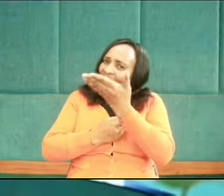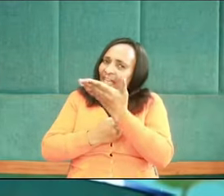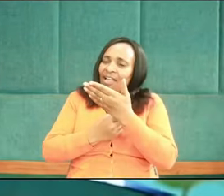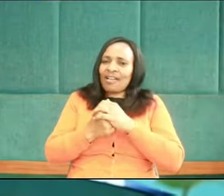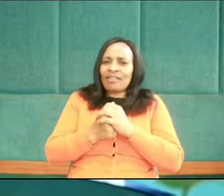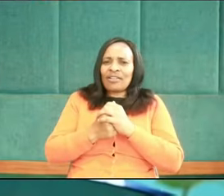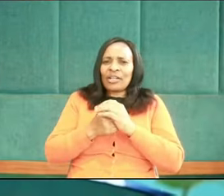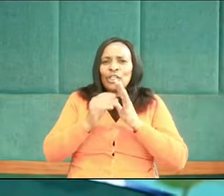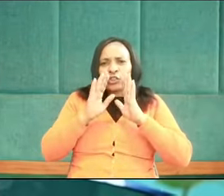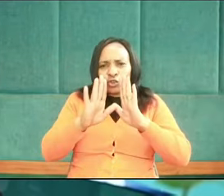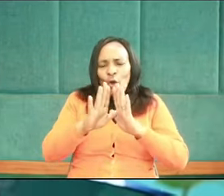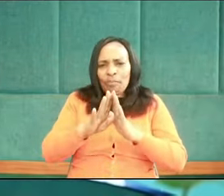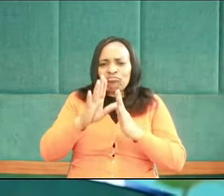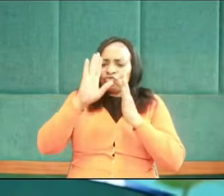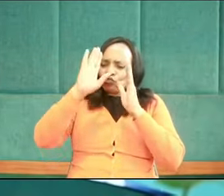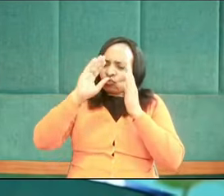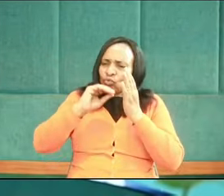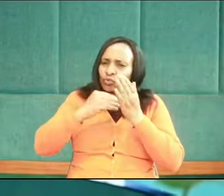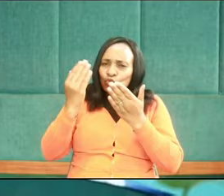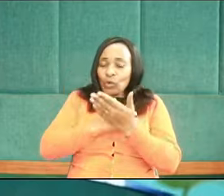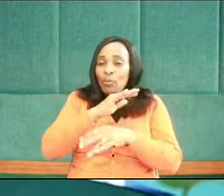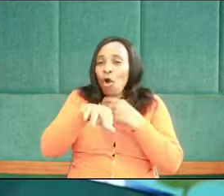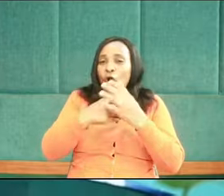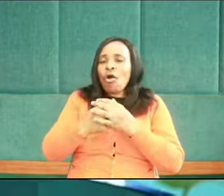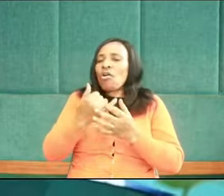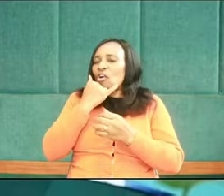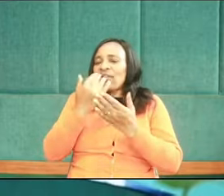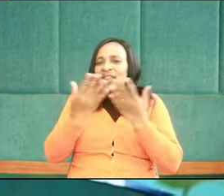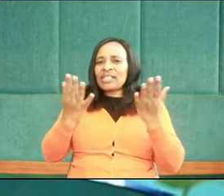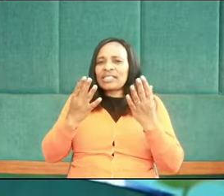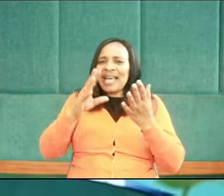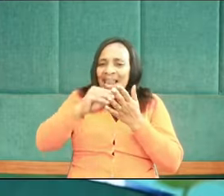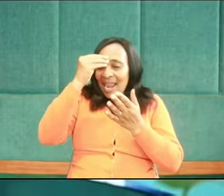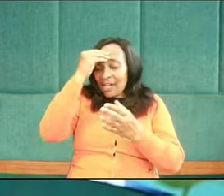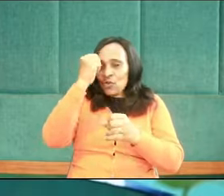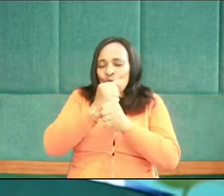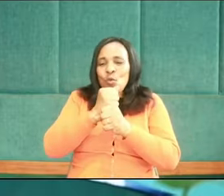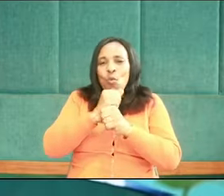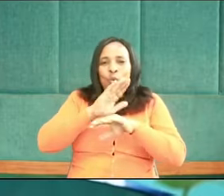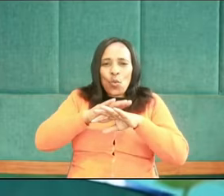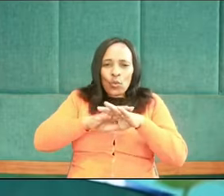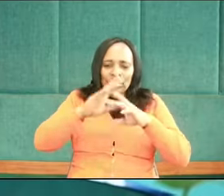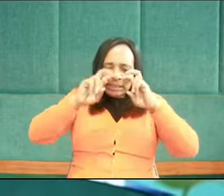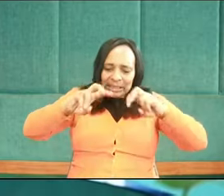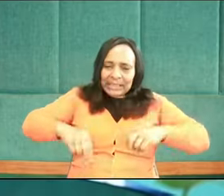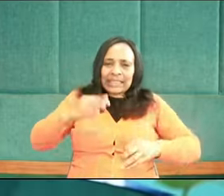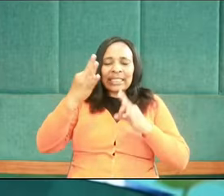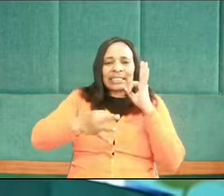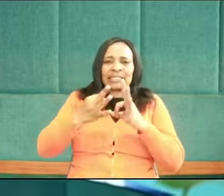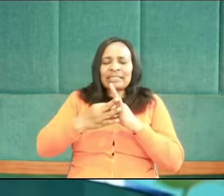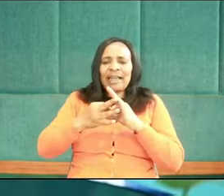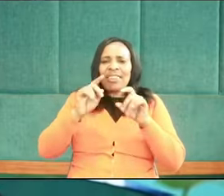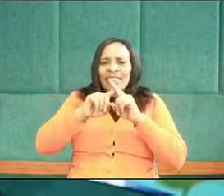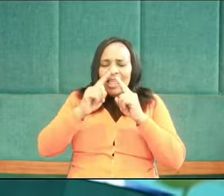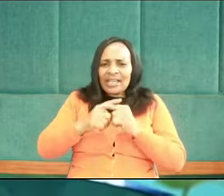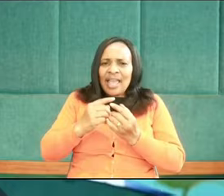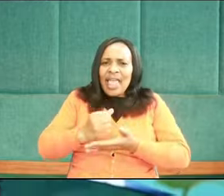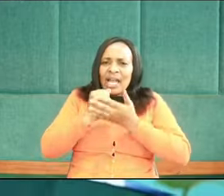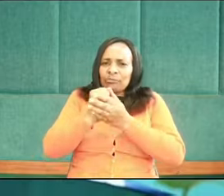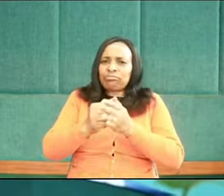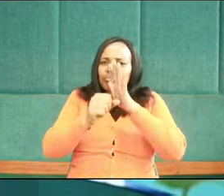doing evil. Put away your evil ways. Learn to do good. Seek justice. Rebuke the oppressors.